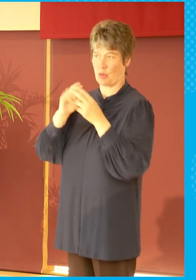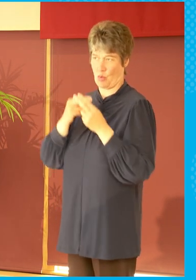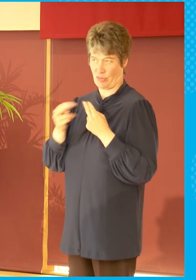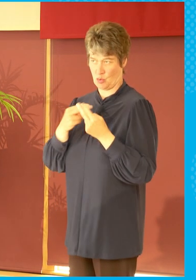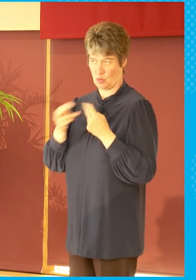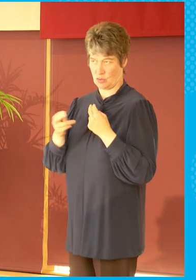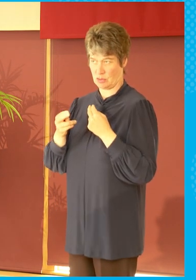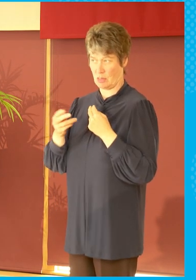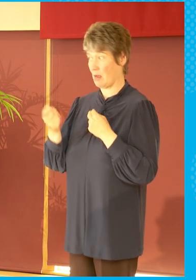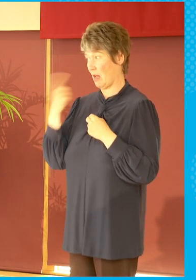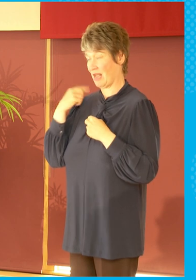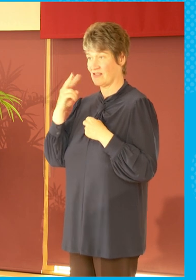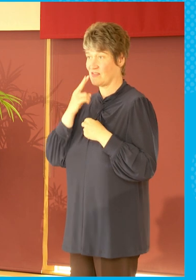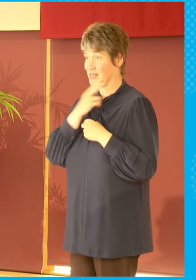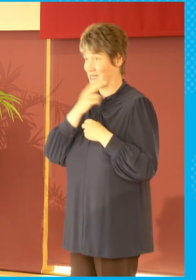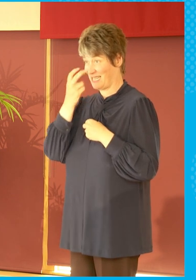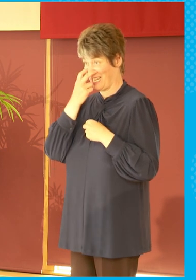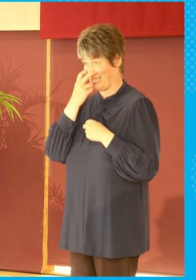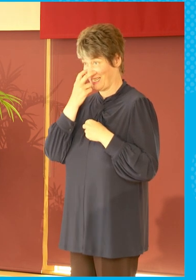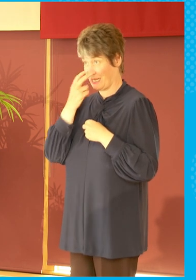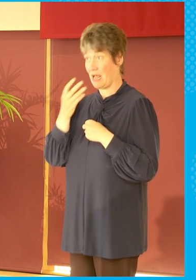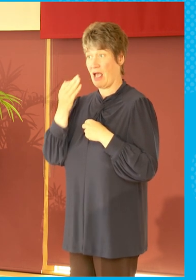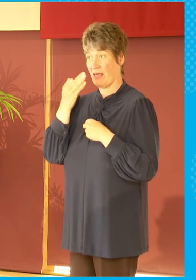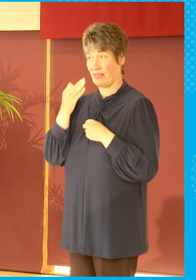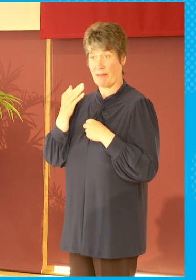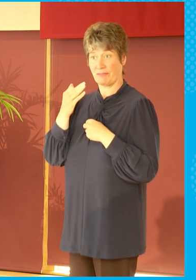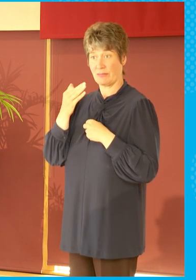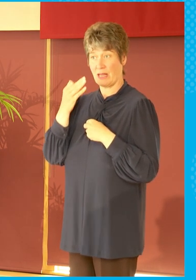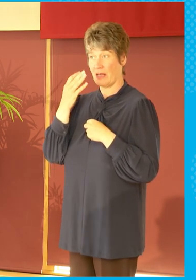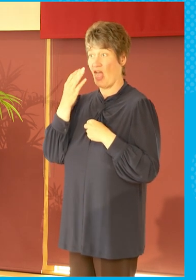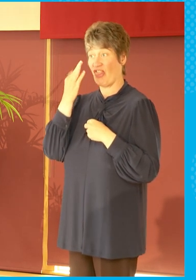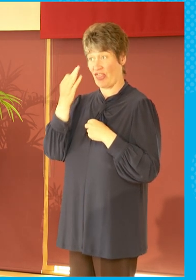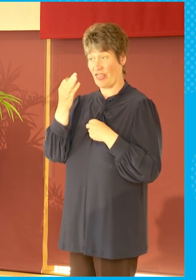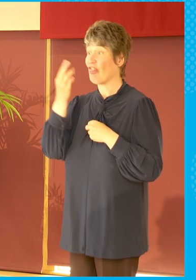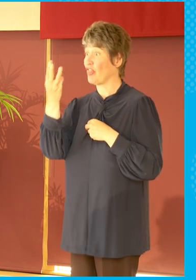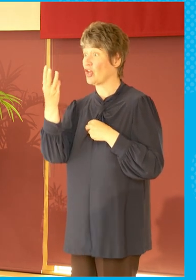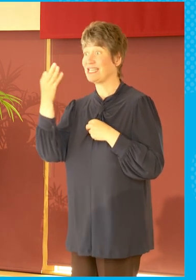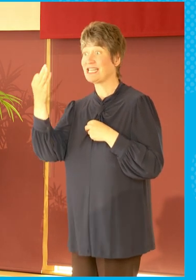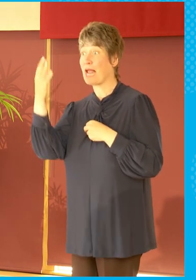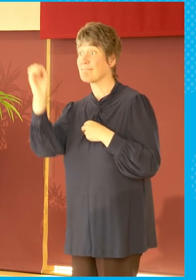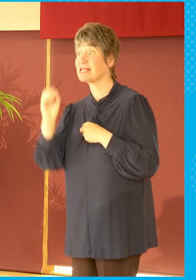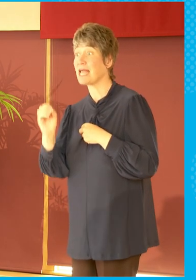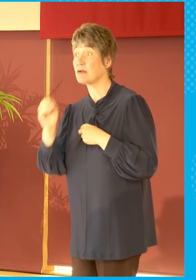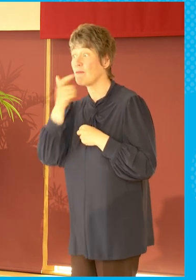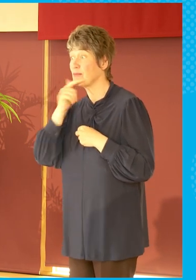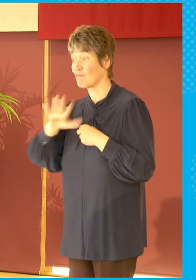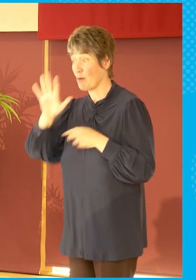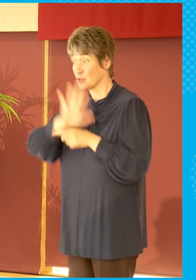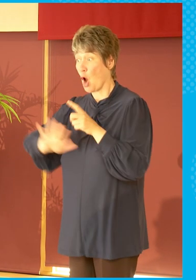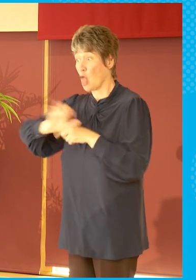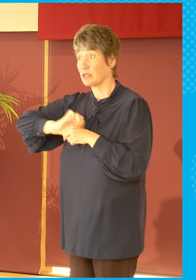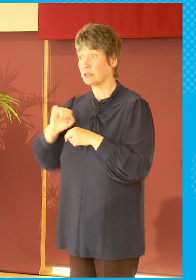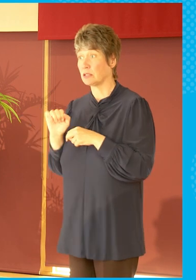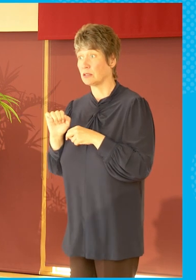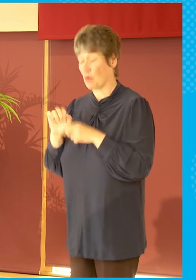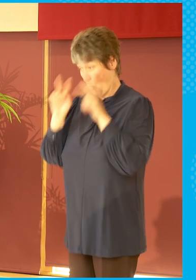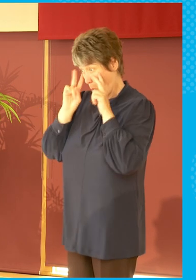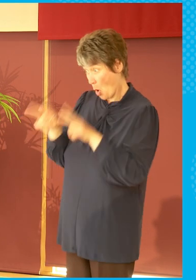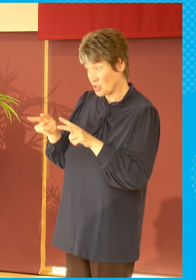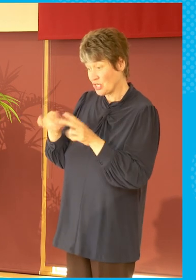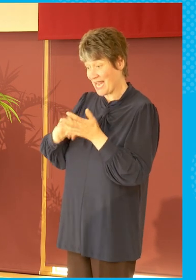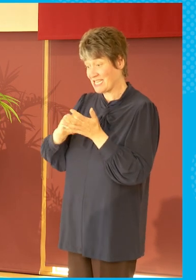people in Scotland were watching STV News at six. 39%. That's big. That's not a coincidence.